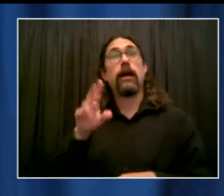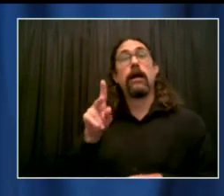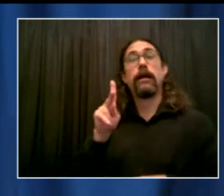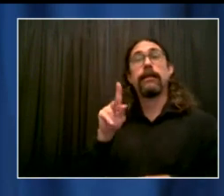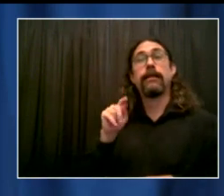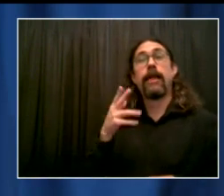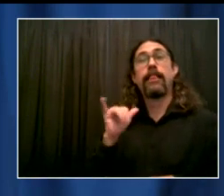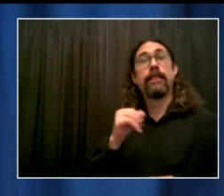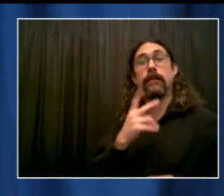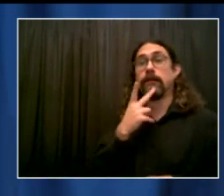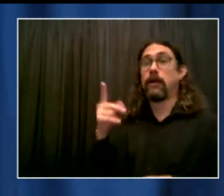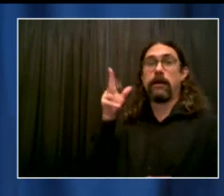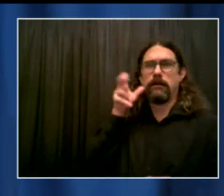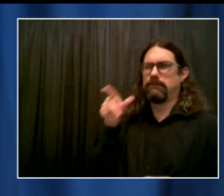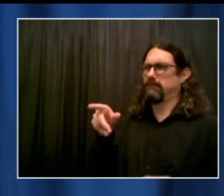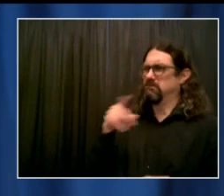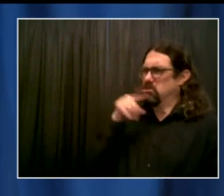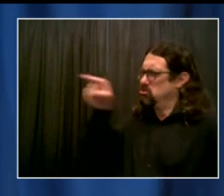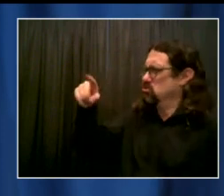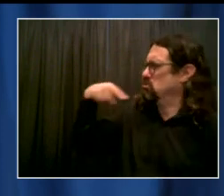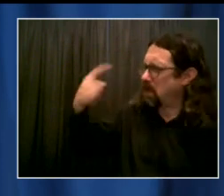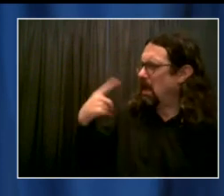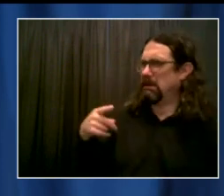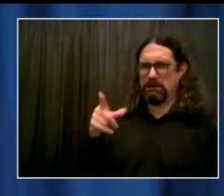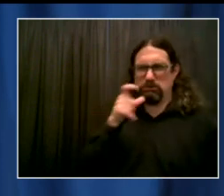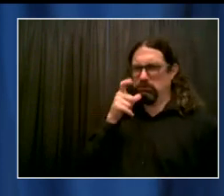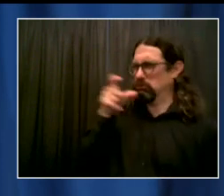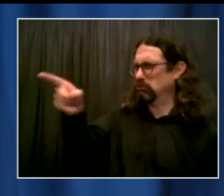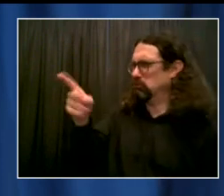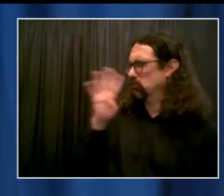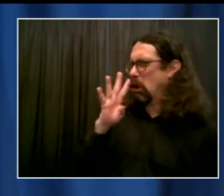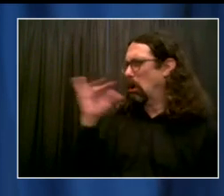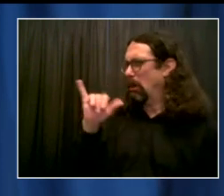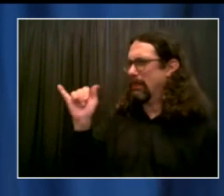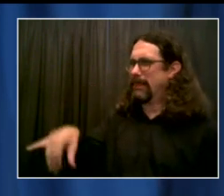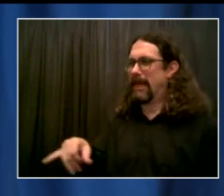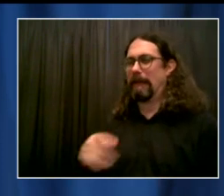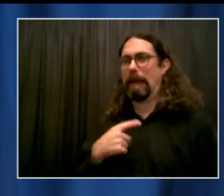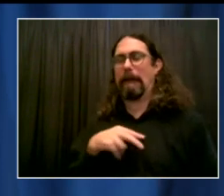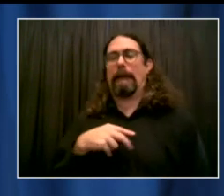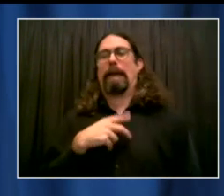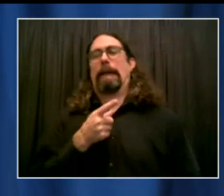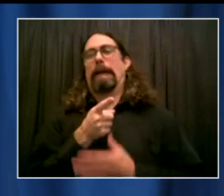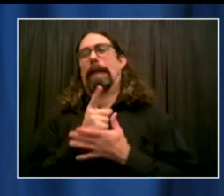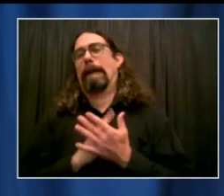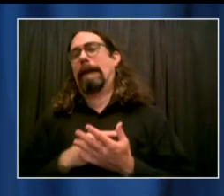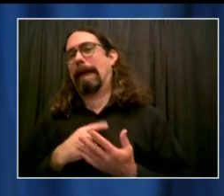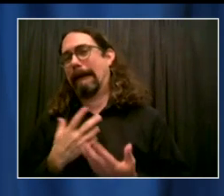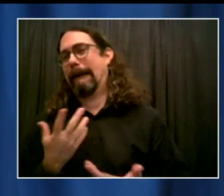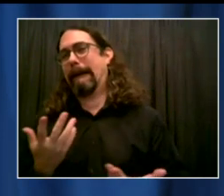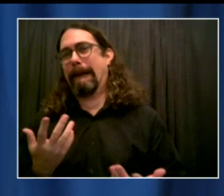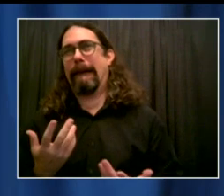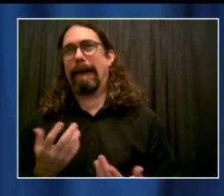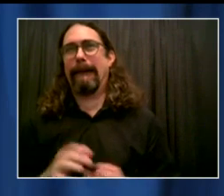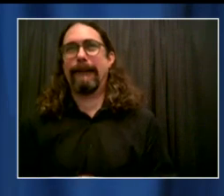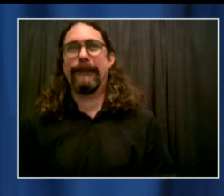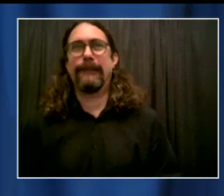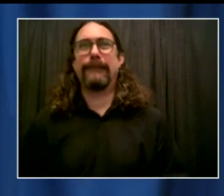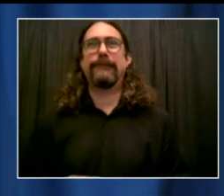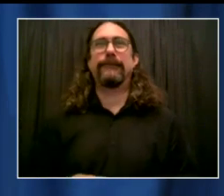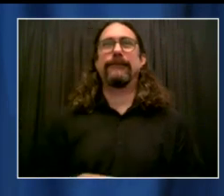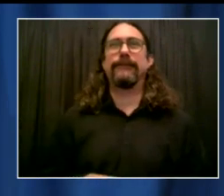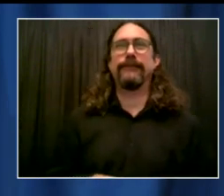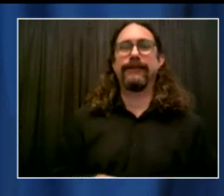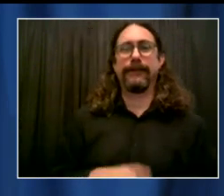her as a friend. And Murph and Mrs. Murphy's love and devotion to each other was